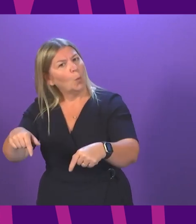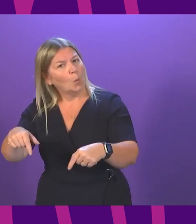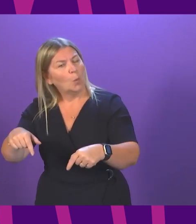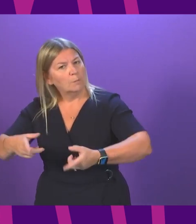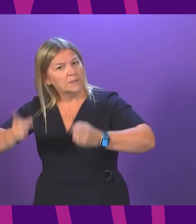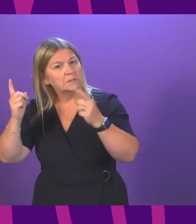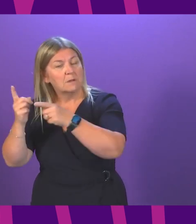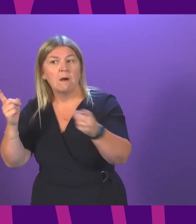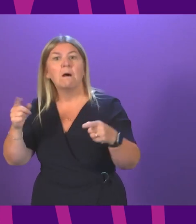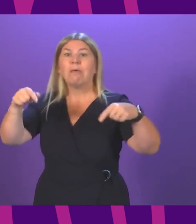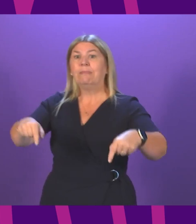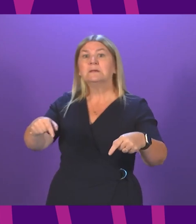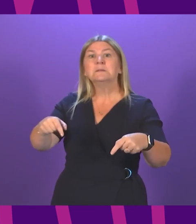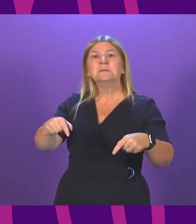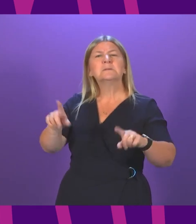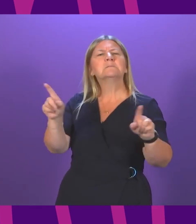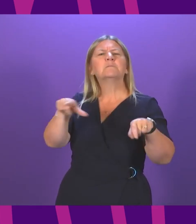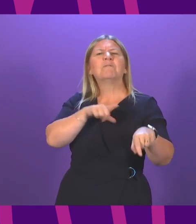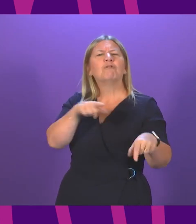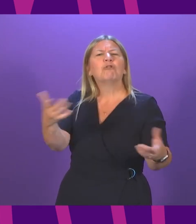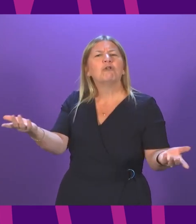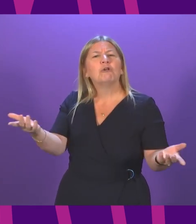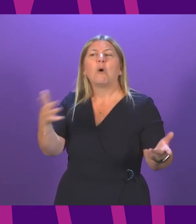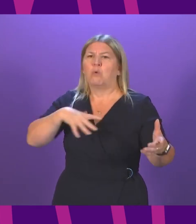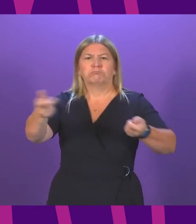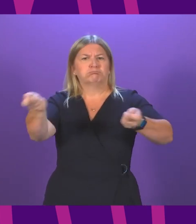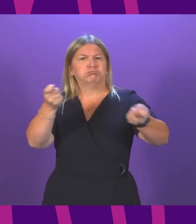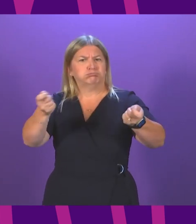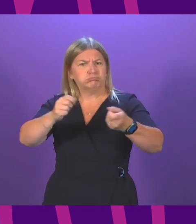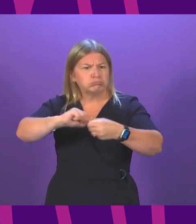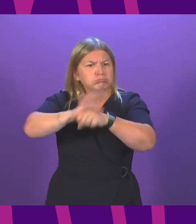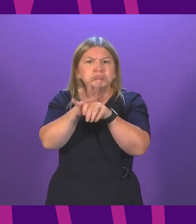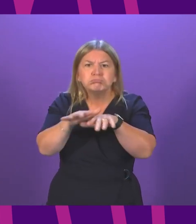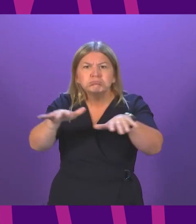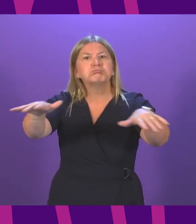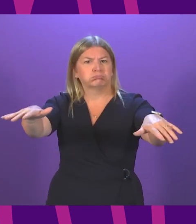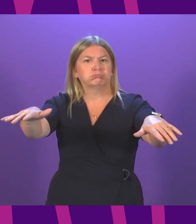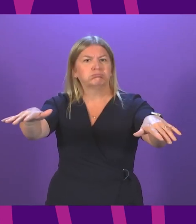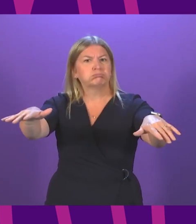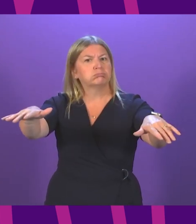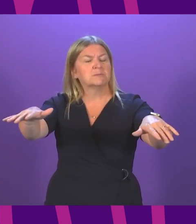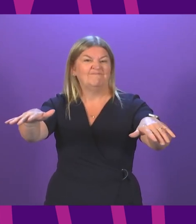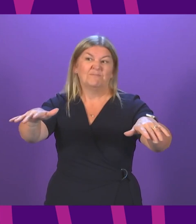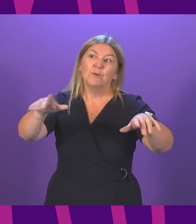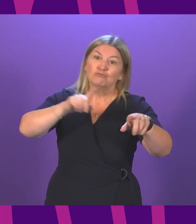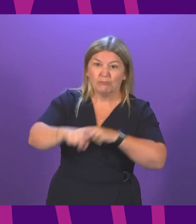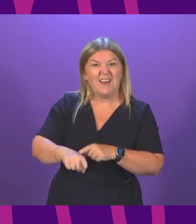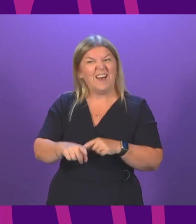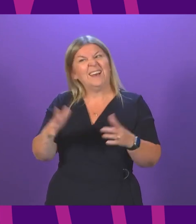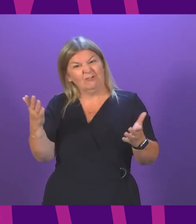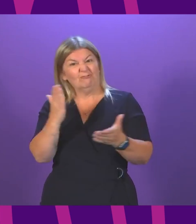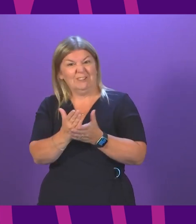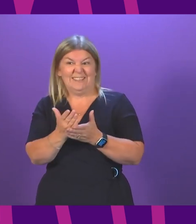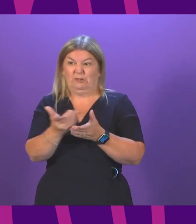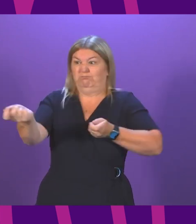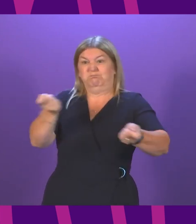how we best continue to control COVID and to do that in the least restrictive, most proportionate way. I think vaccine